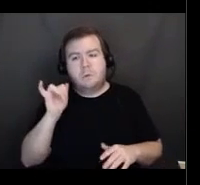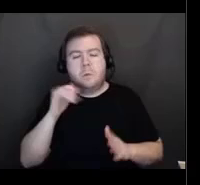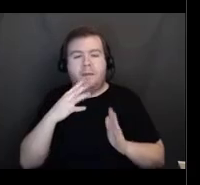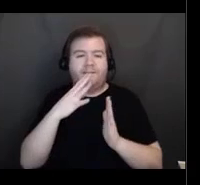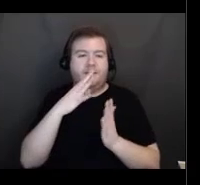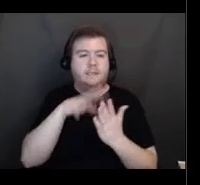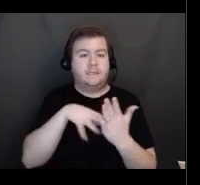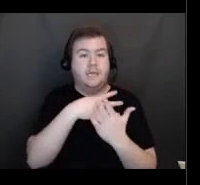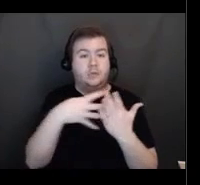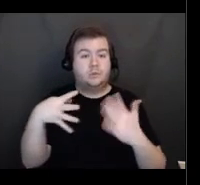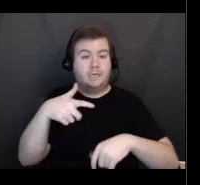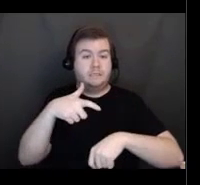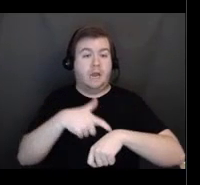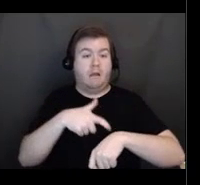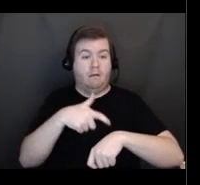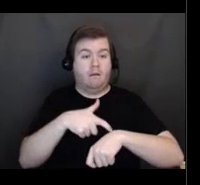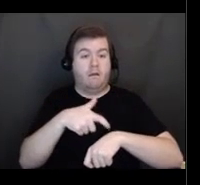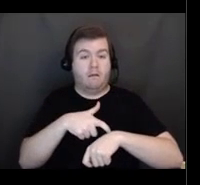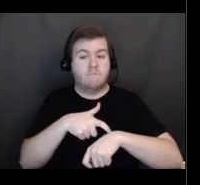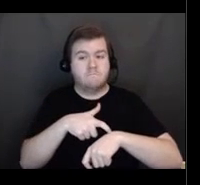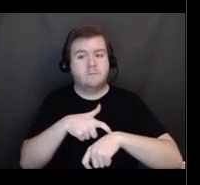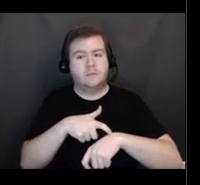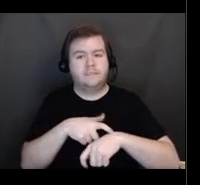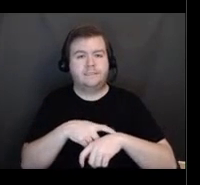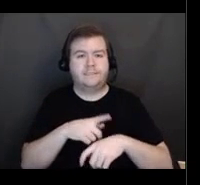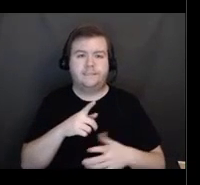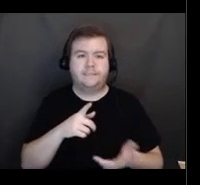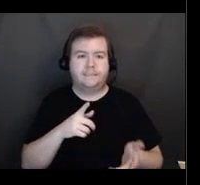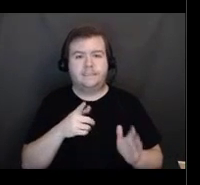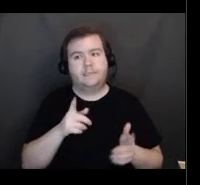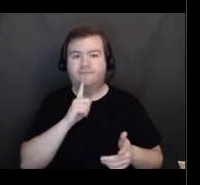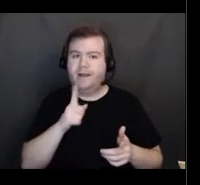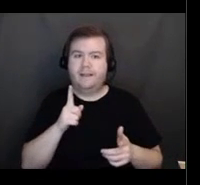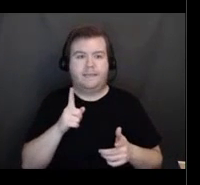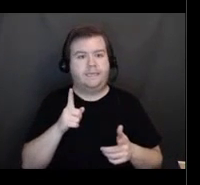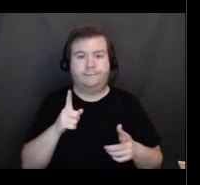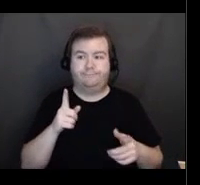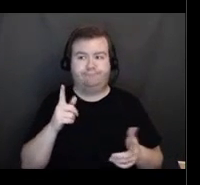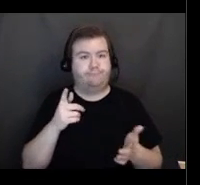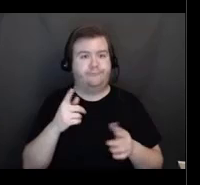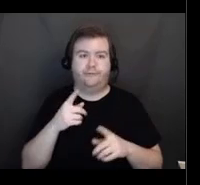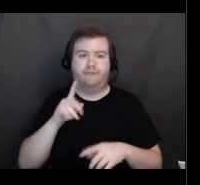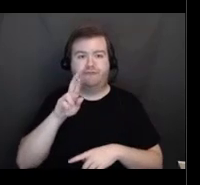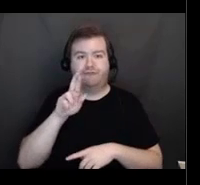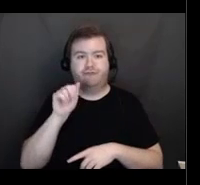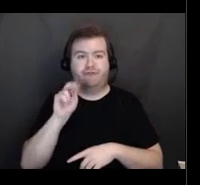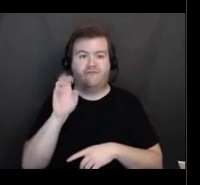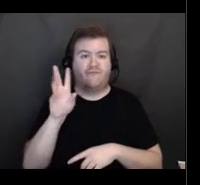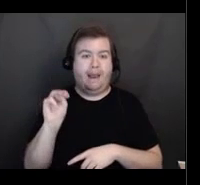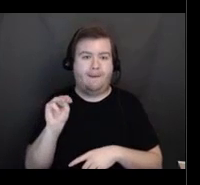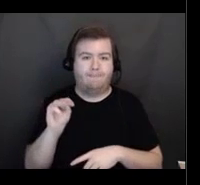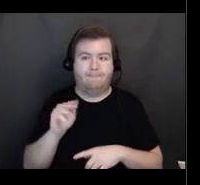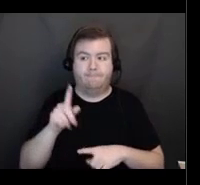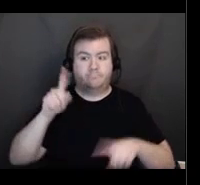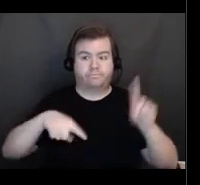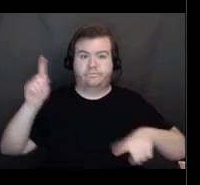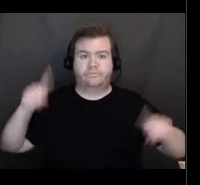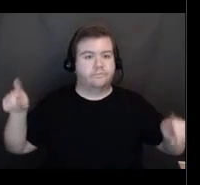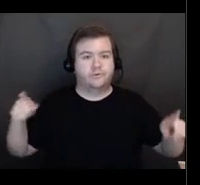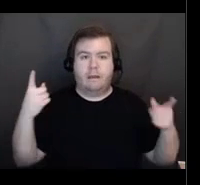times is, is, is a round roulette. And it, it is, sometimes it's a luck of the draw that you get it sooner than,